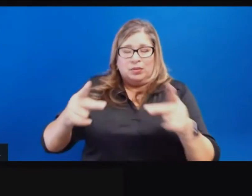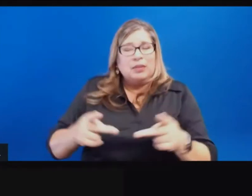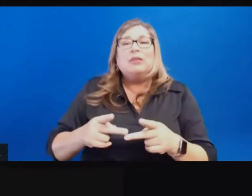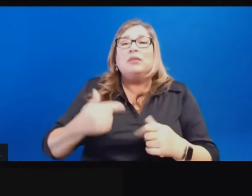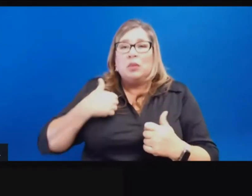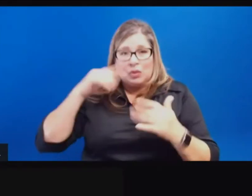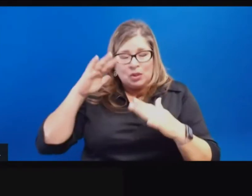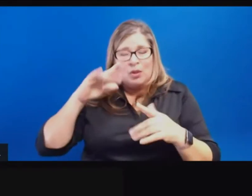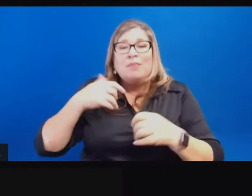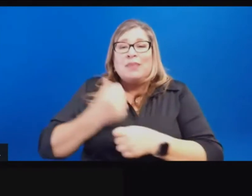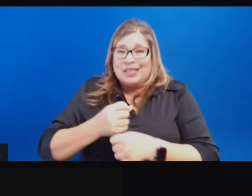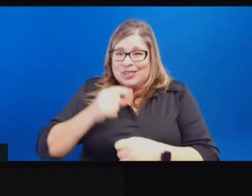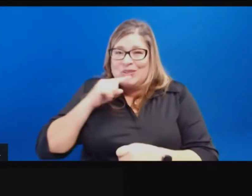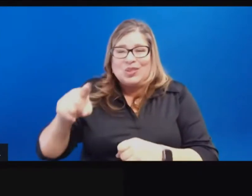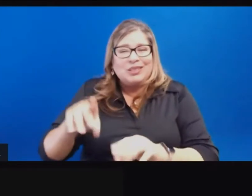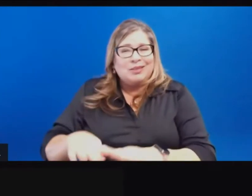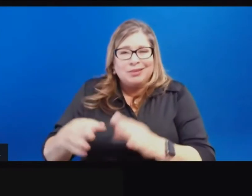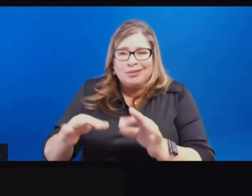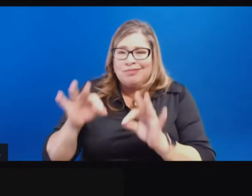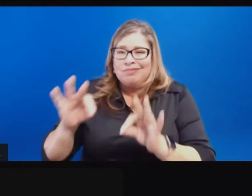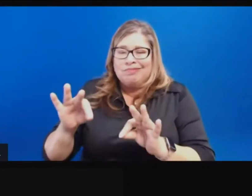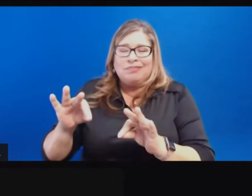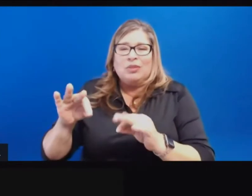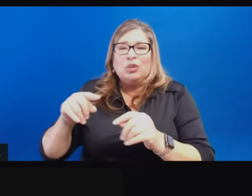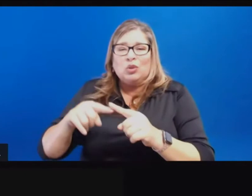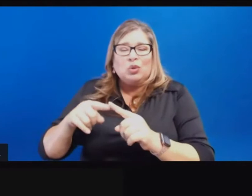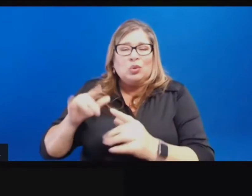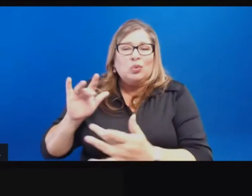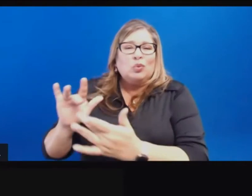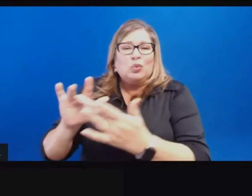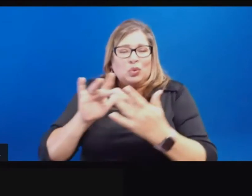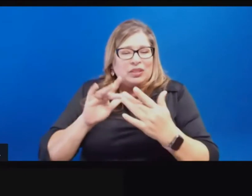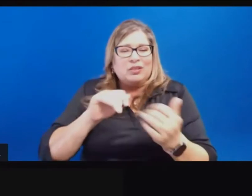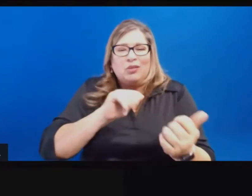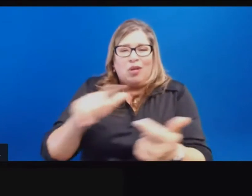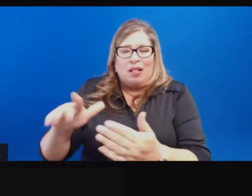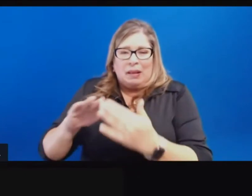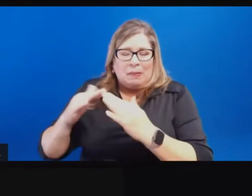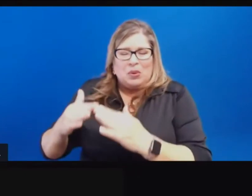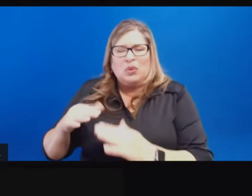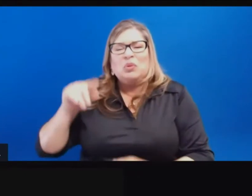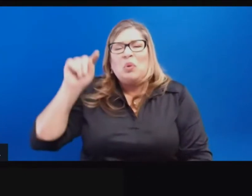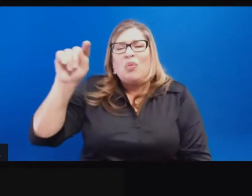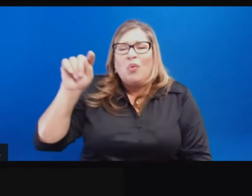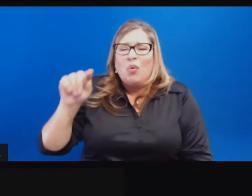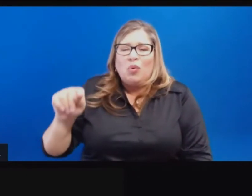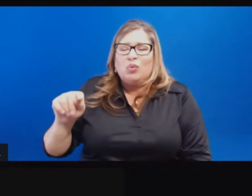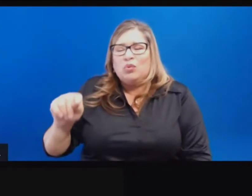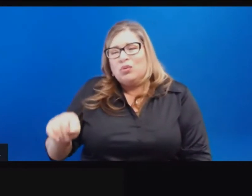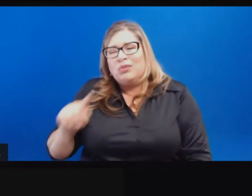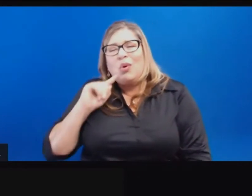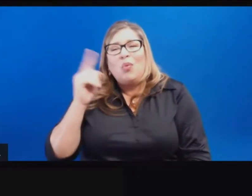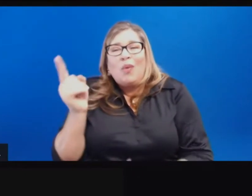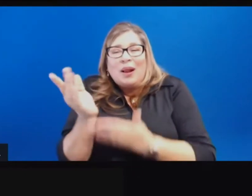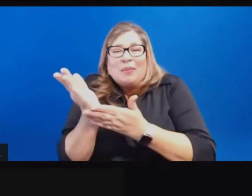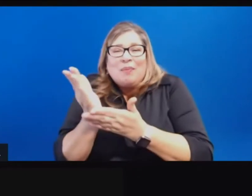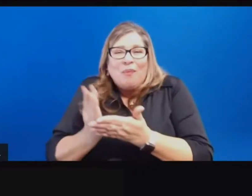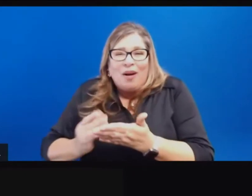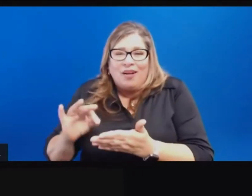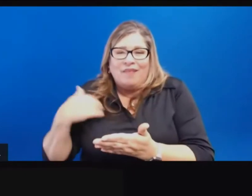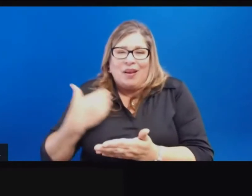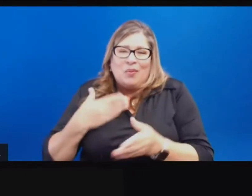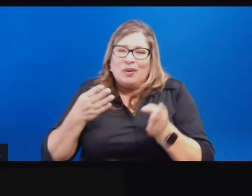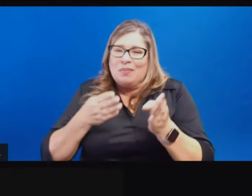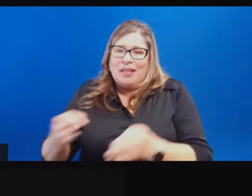reaching those communities. Again, this is about the broader view and so those are just going to be one aspect of the strategies that we